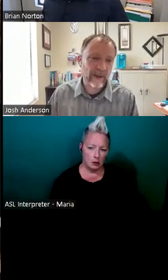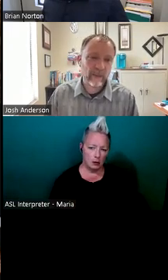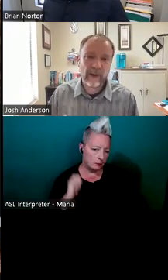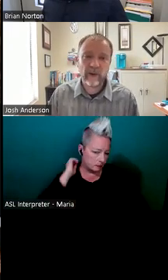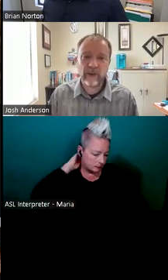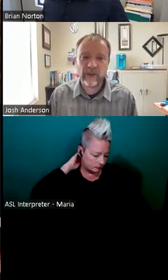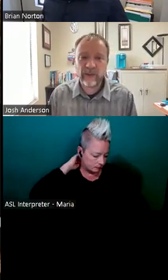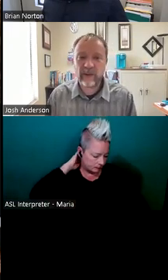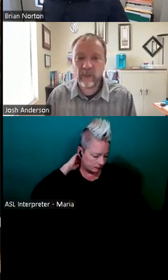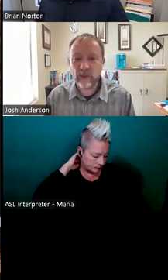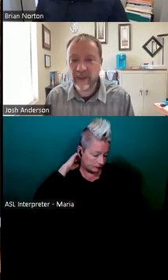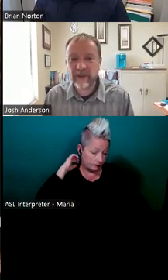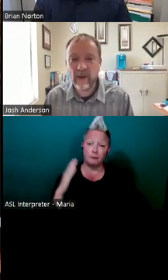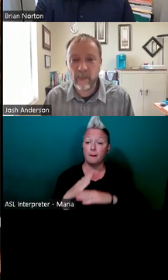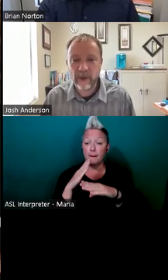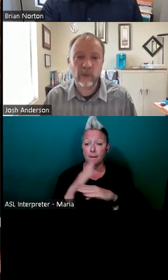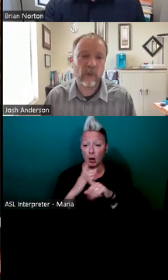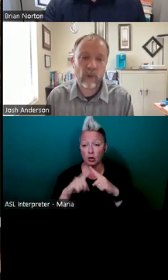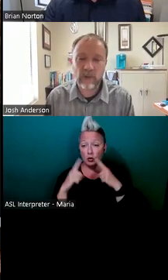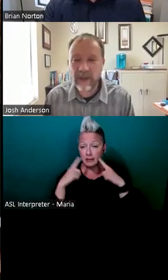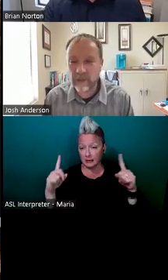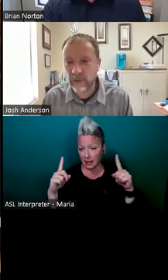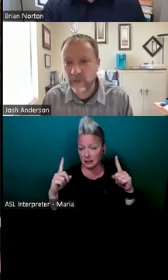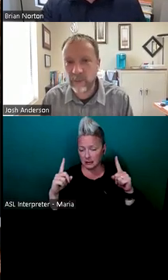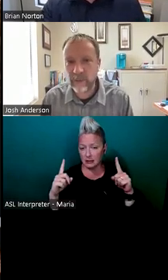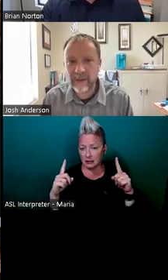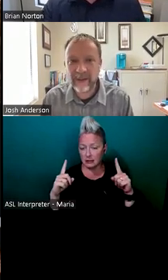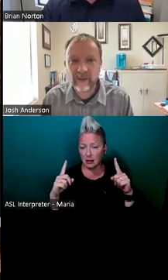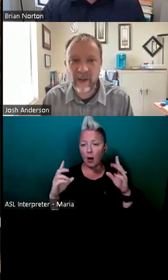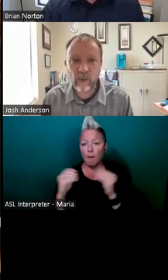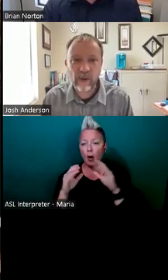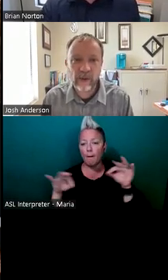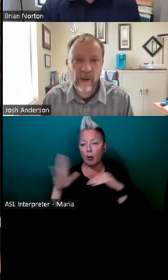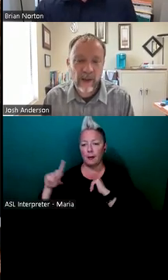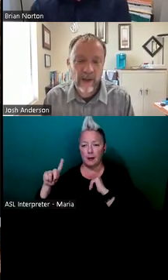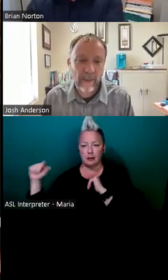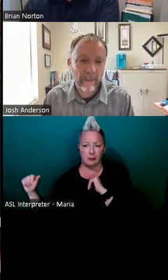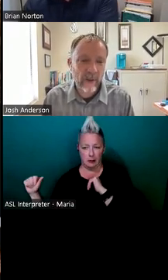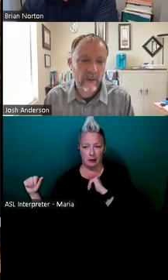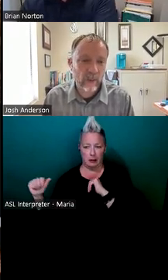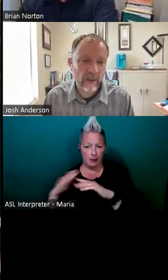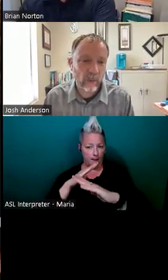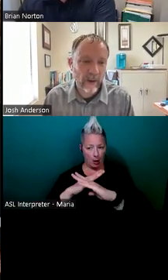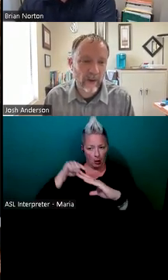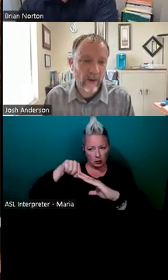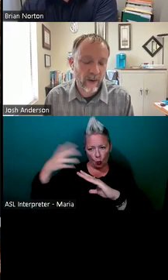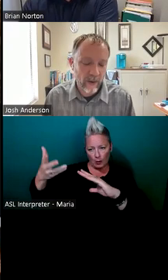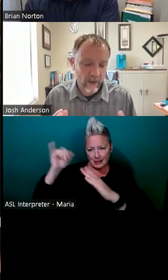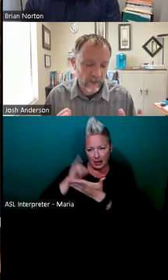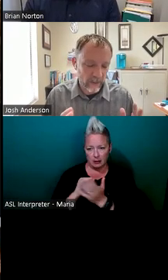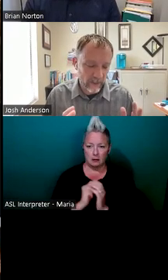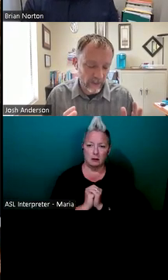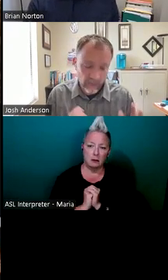as I said at the beginning, the barriers to success presented are much more important than the actual disability itself. Um, really where